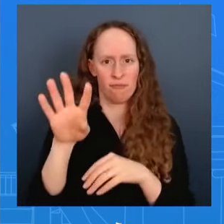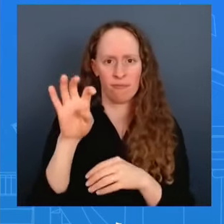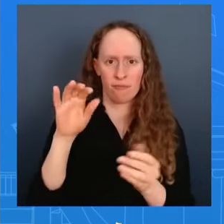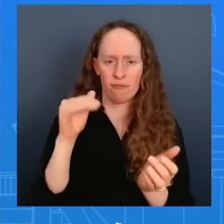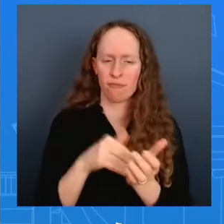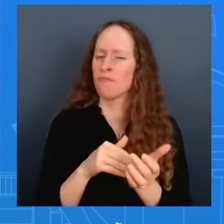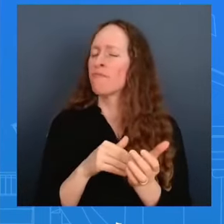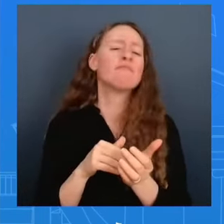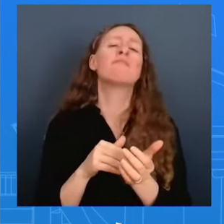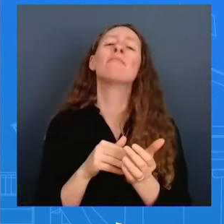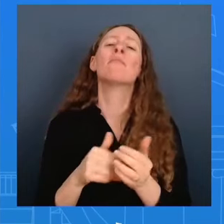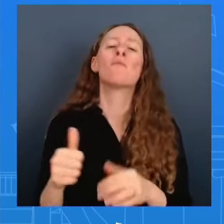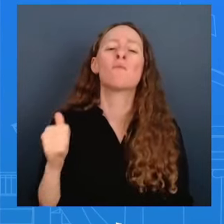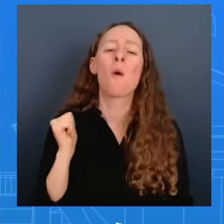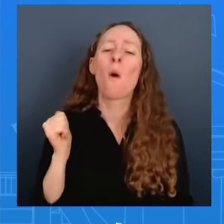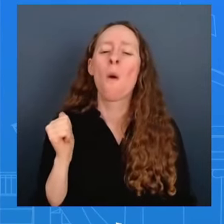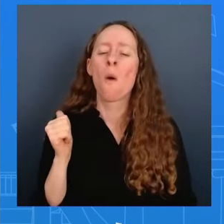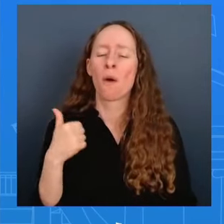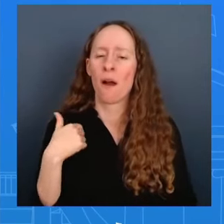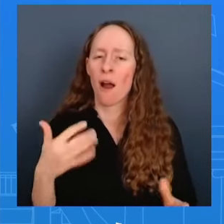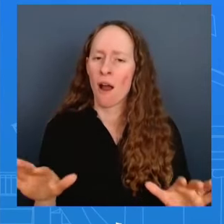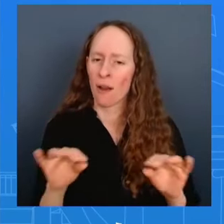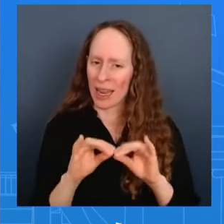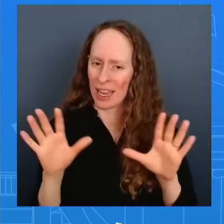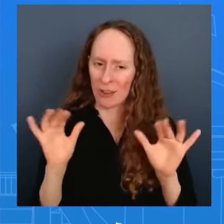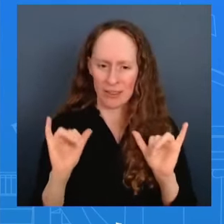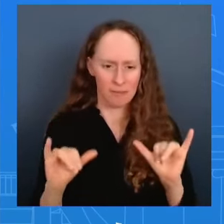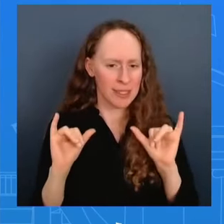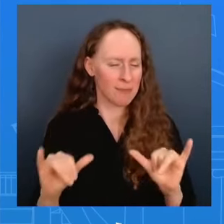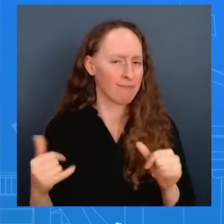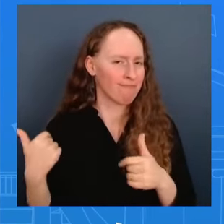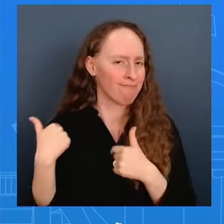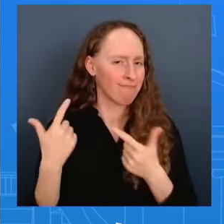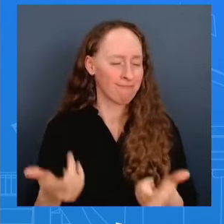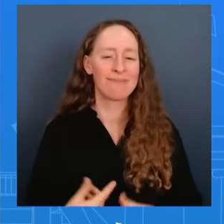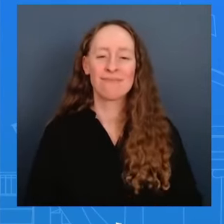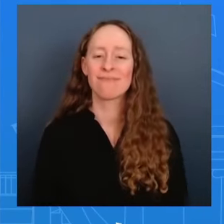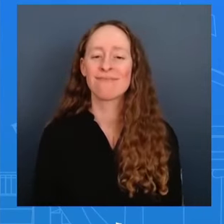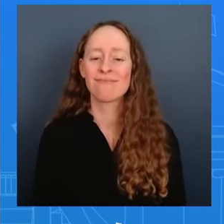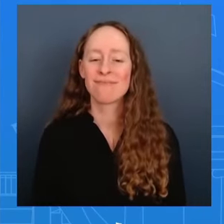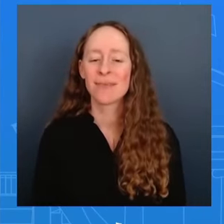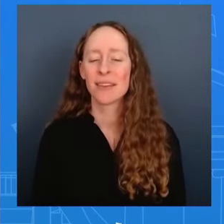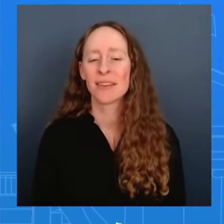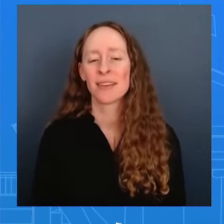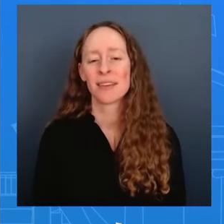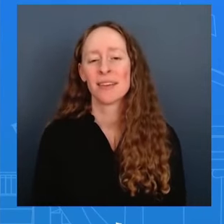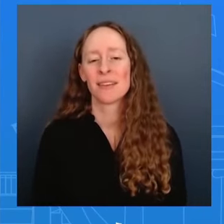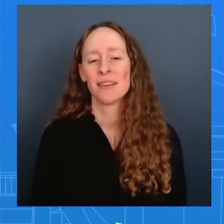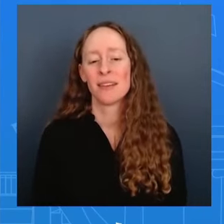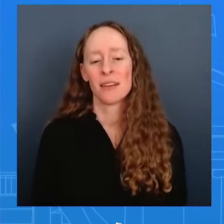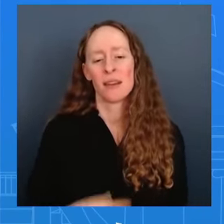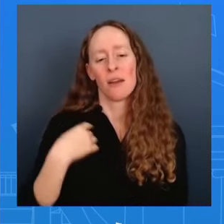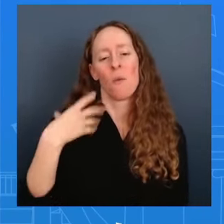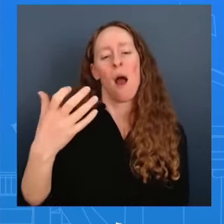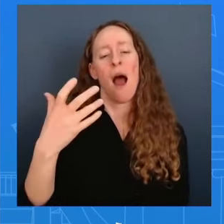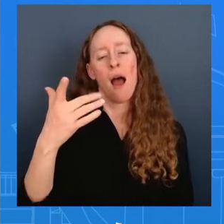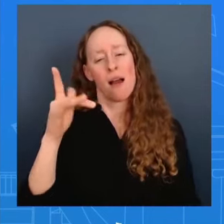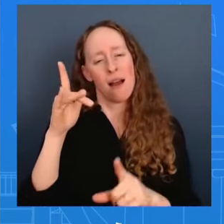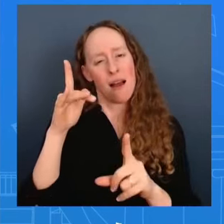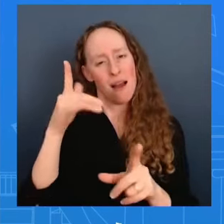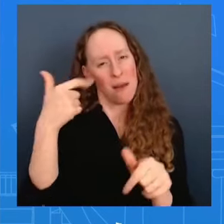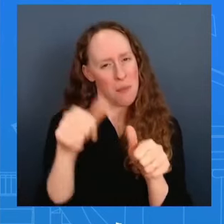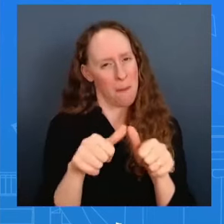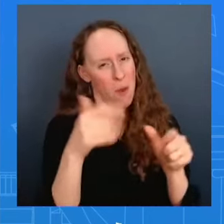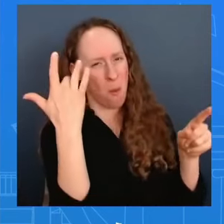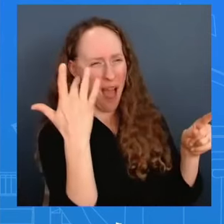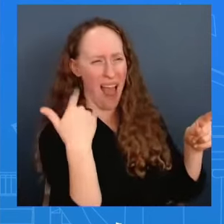but i also do not want to not we should not forget why we're doing this today this is about protecting american